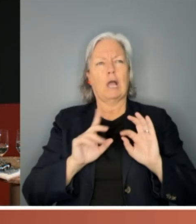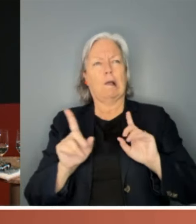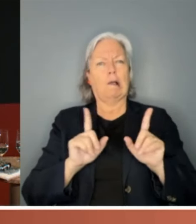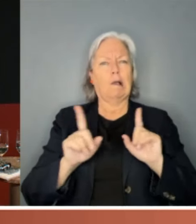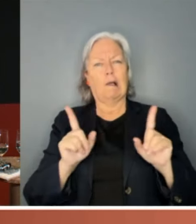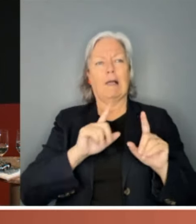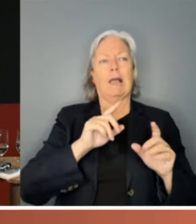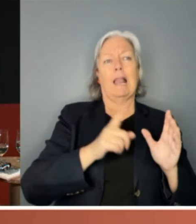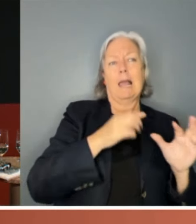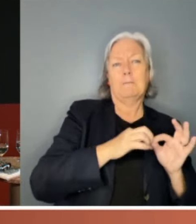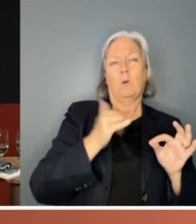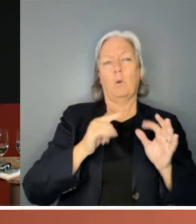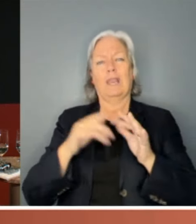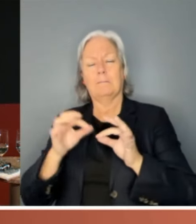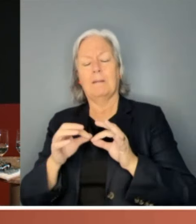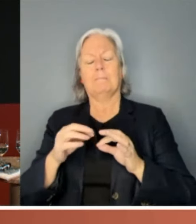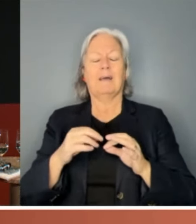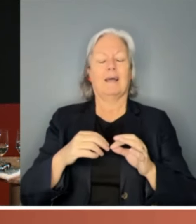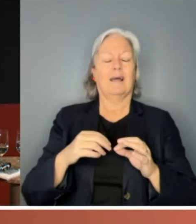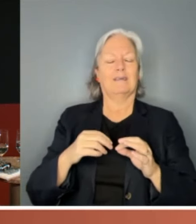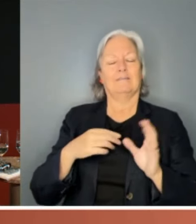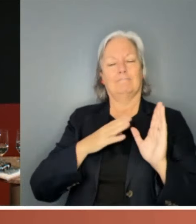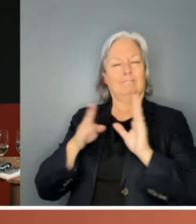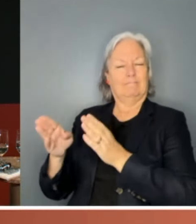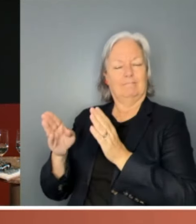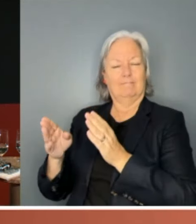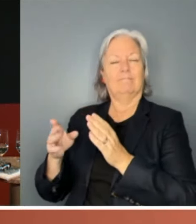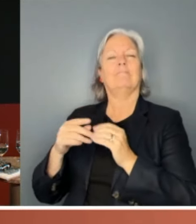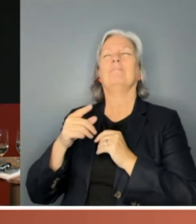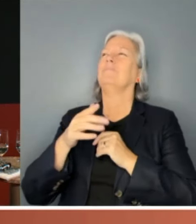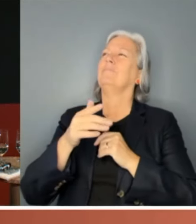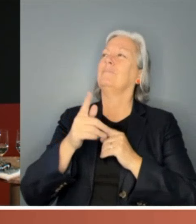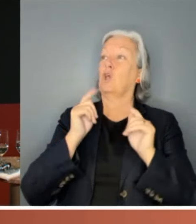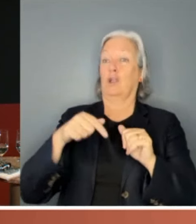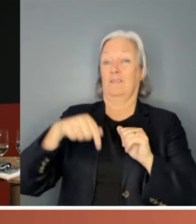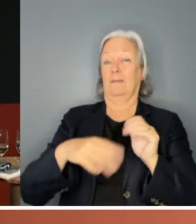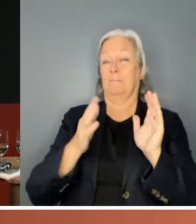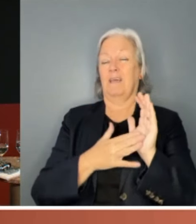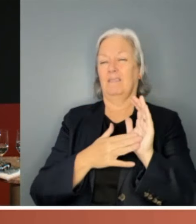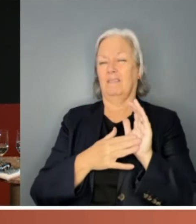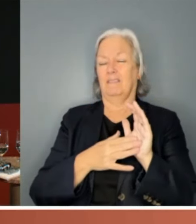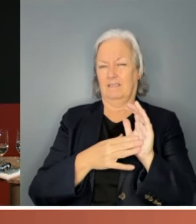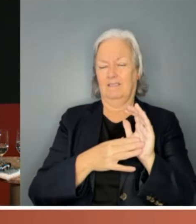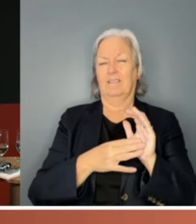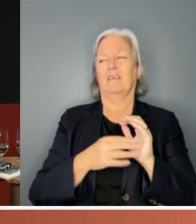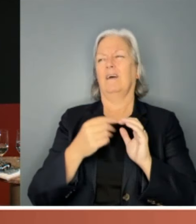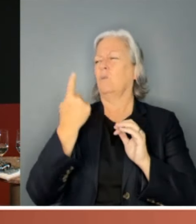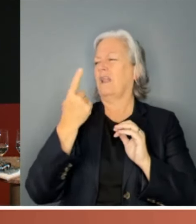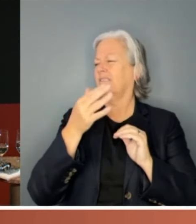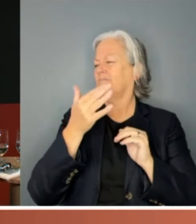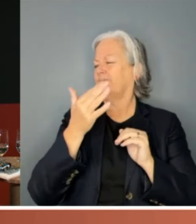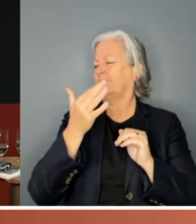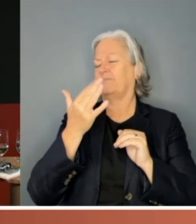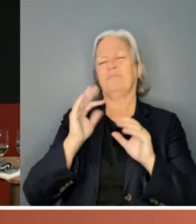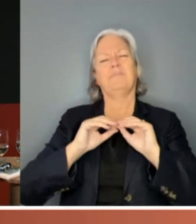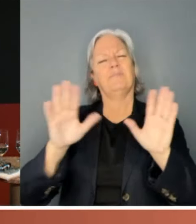because there seem to be a lot of them. But just recently, earlier this month, we had the media story of former